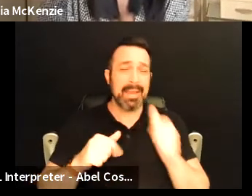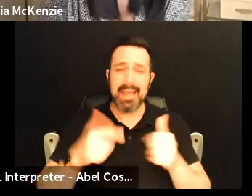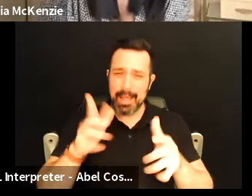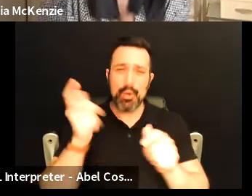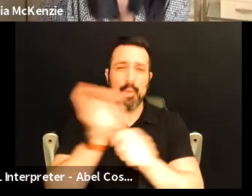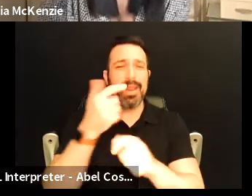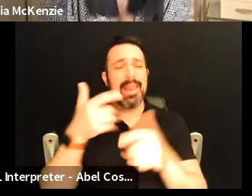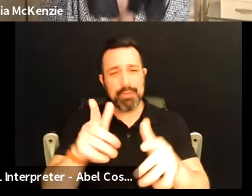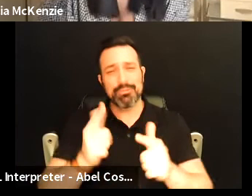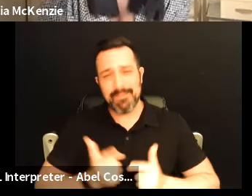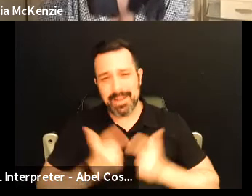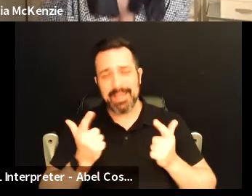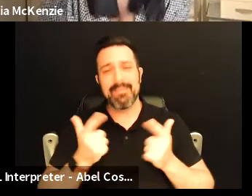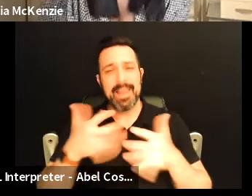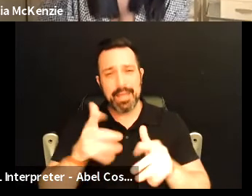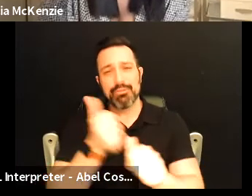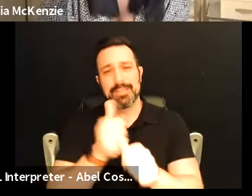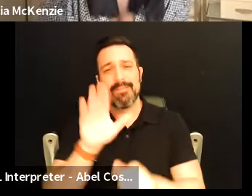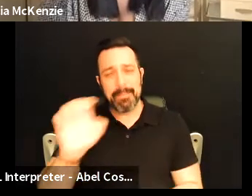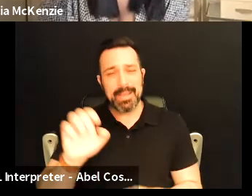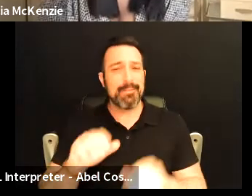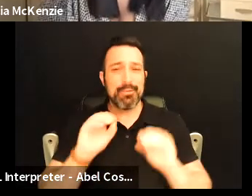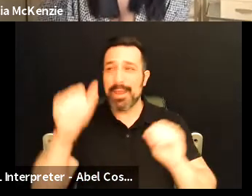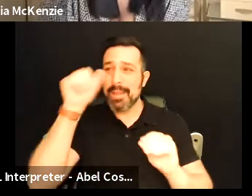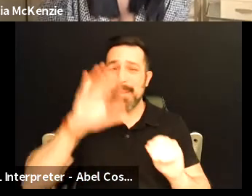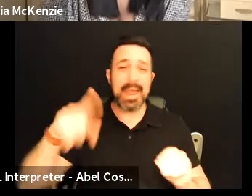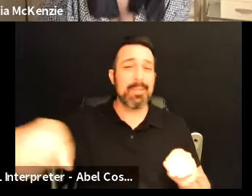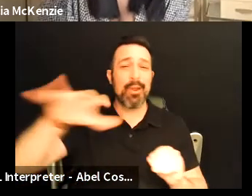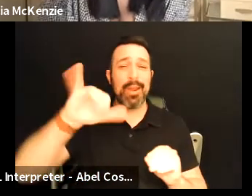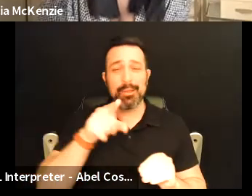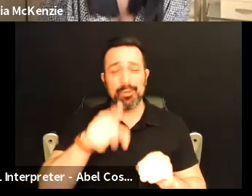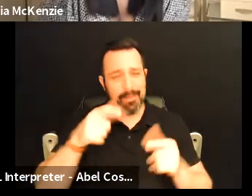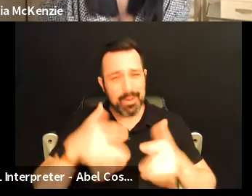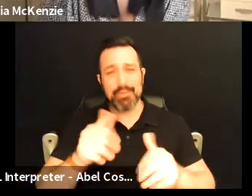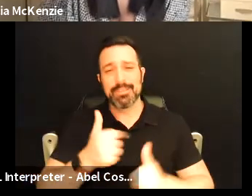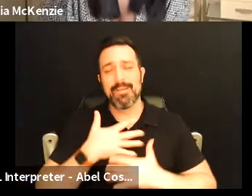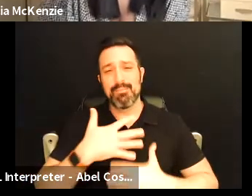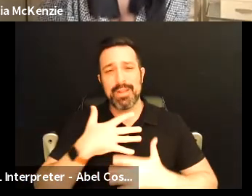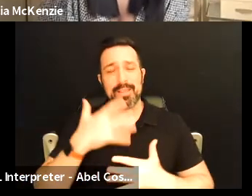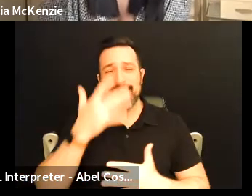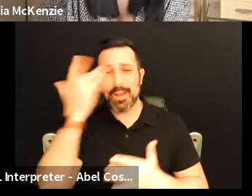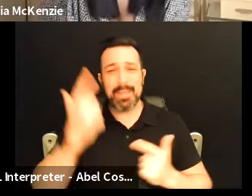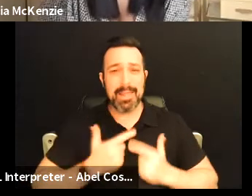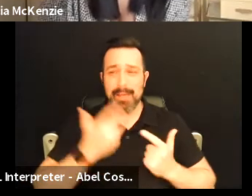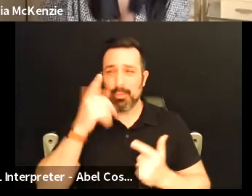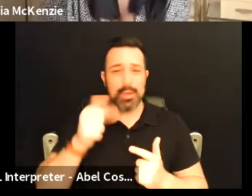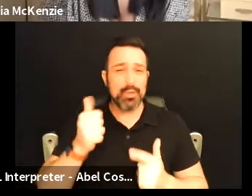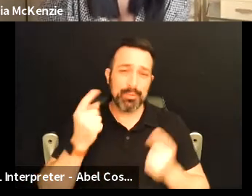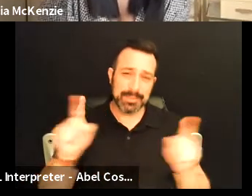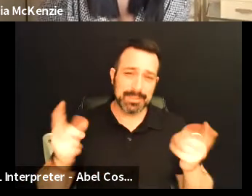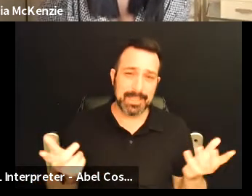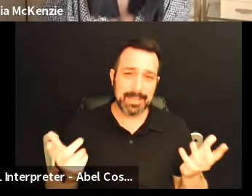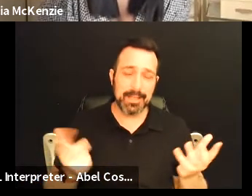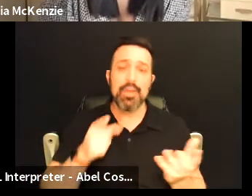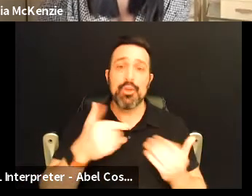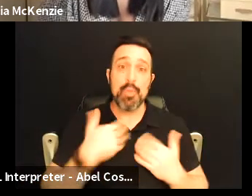ahead and let yourself live go ahead and let yourself be there ain't a man out there like you gotta let yourself breathe forget the lies and stuff about why you won't succeed you